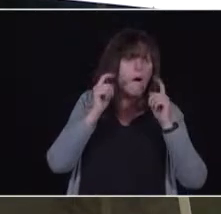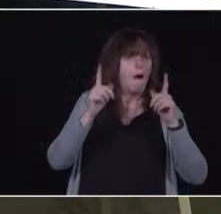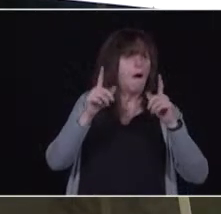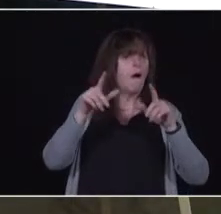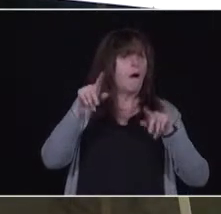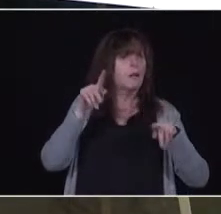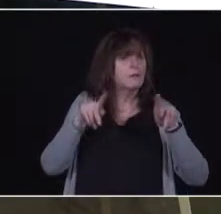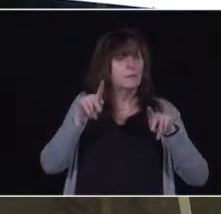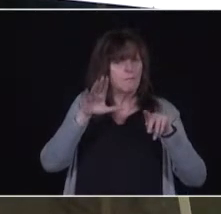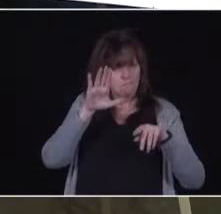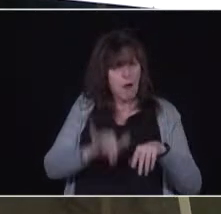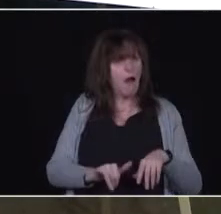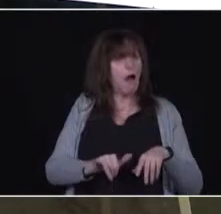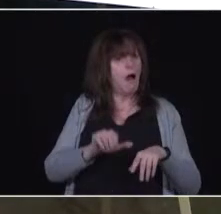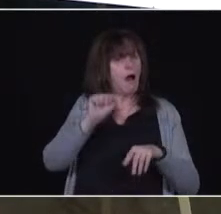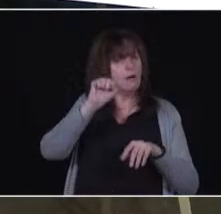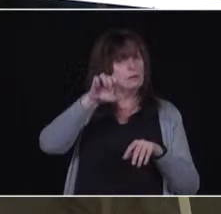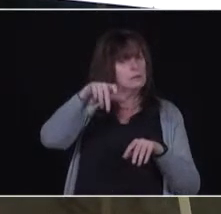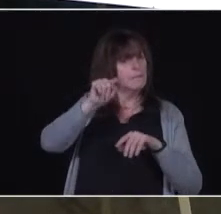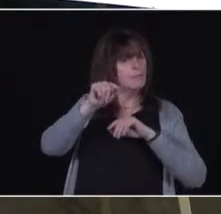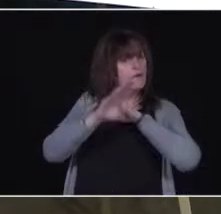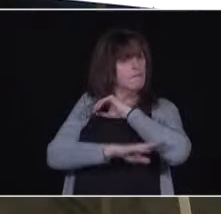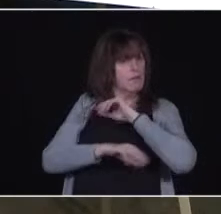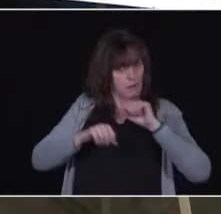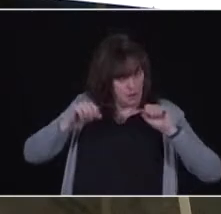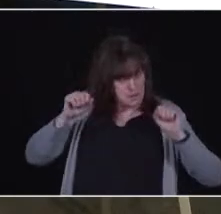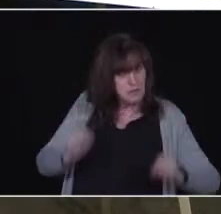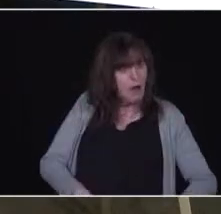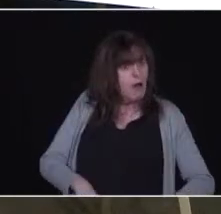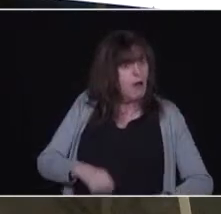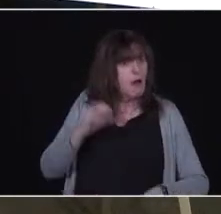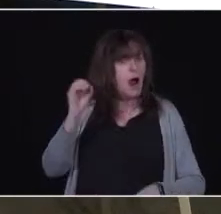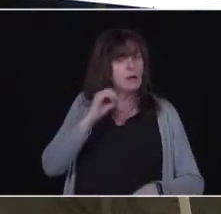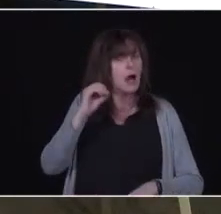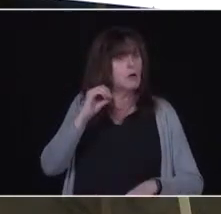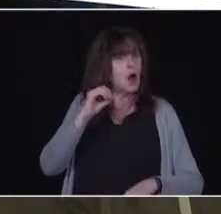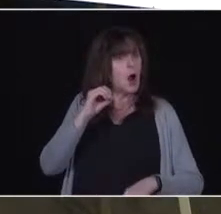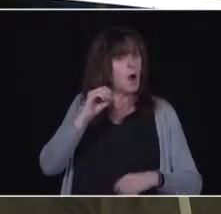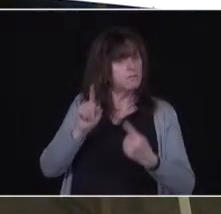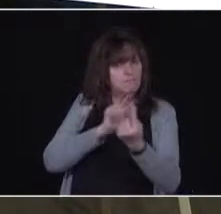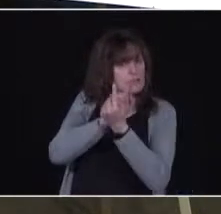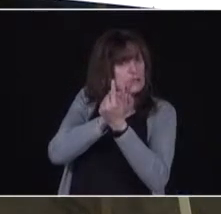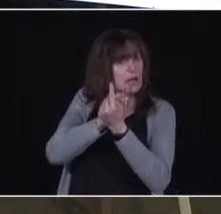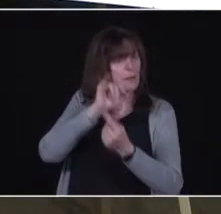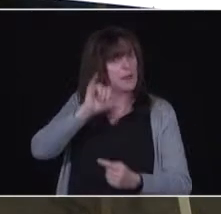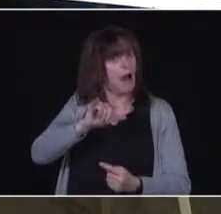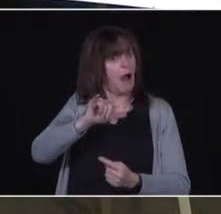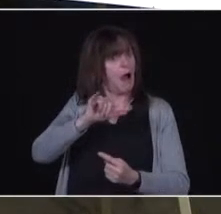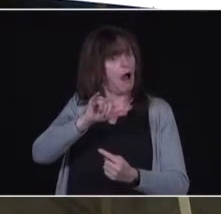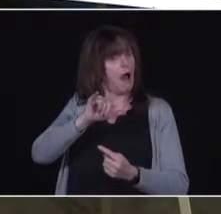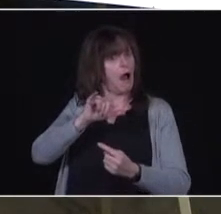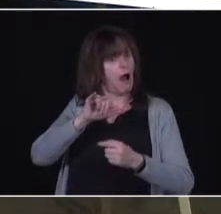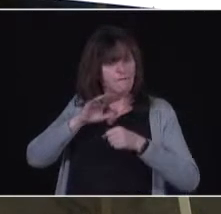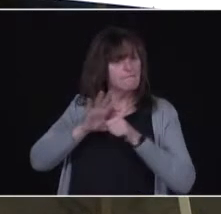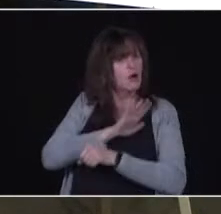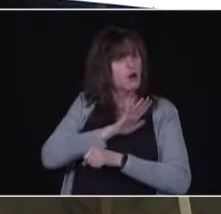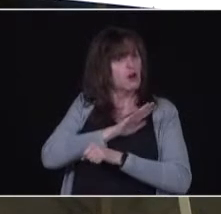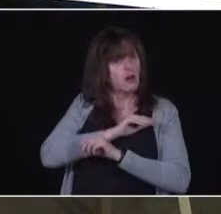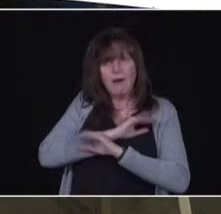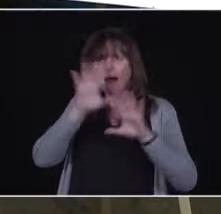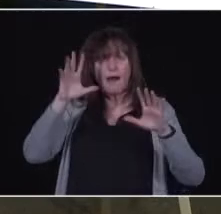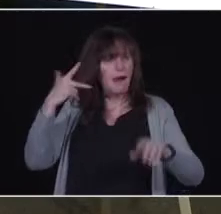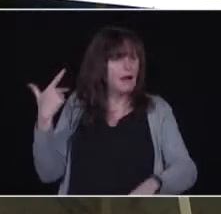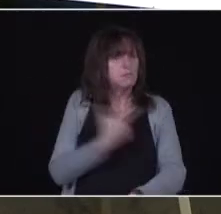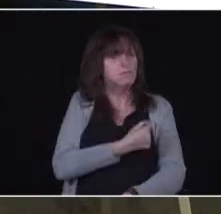what you're saying here today, meet that expectation? Is Ontario committing at all to having all people offered a vaccine by